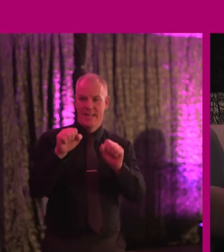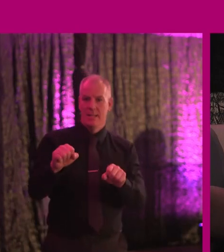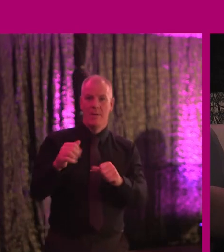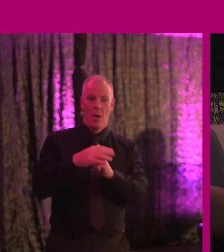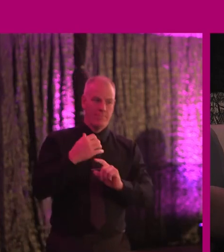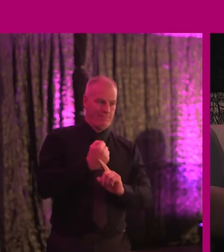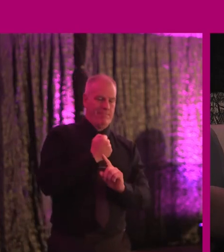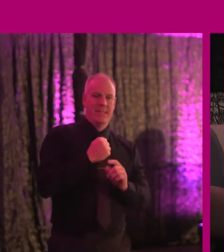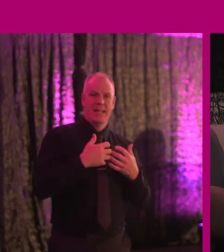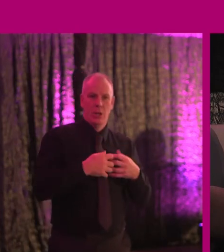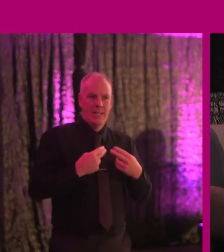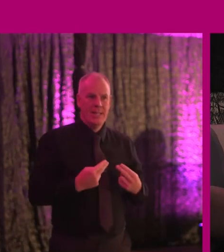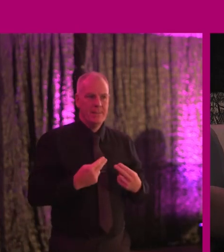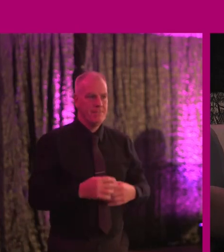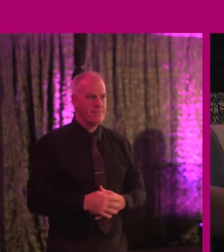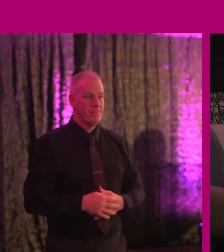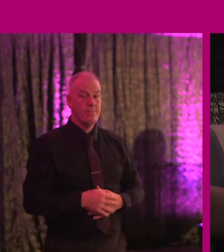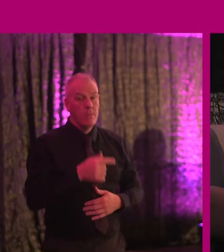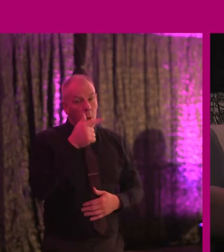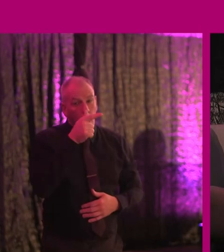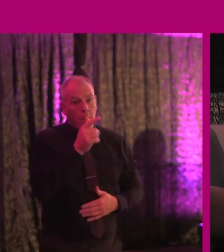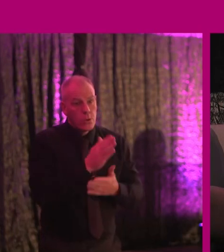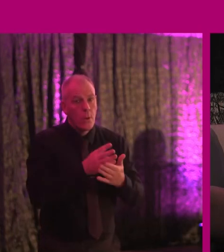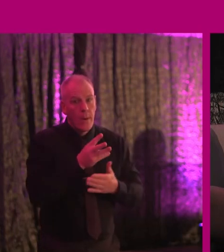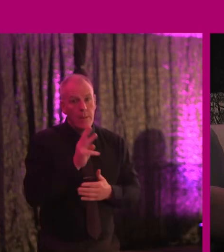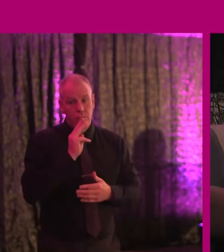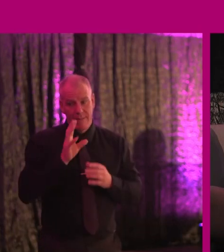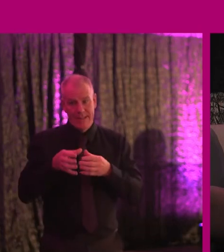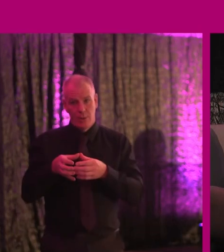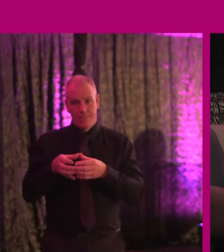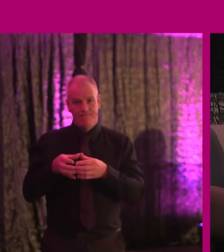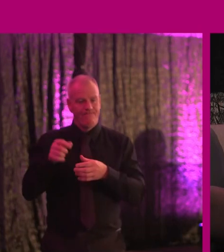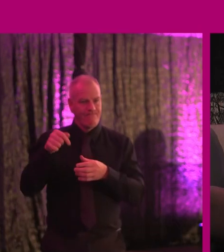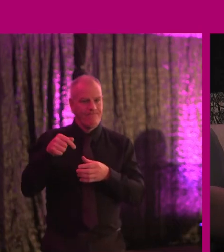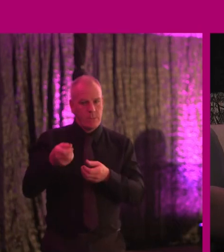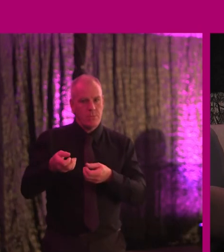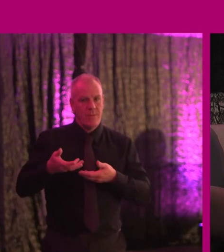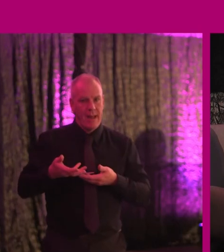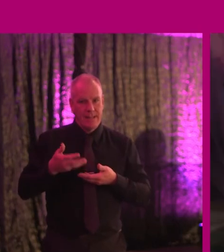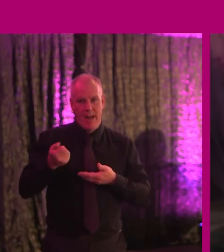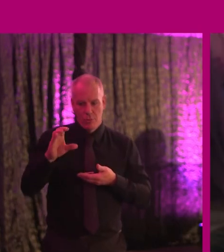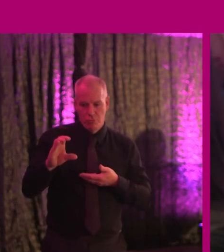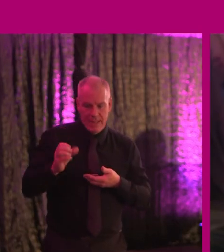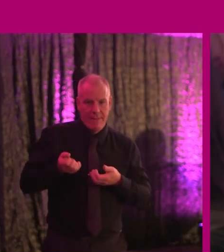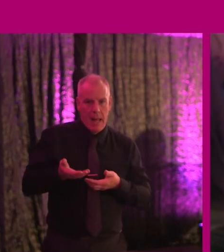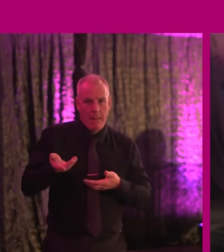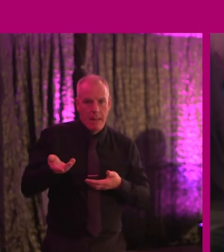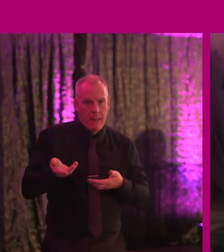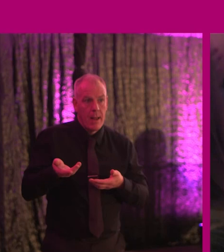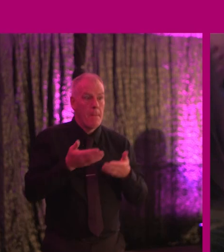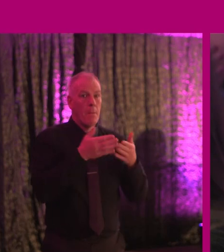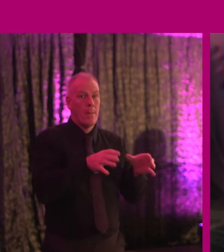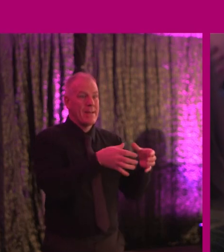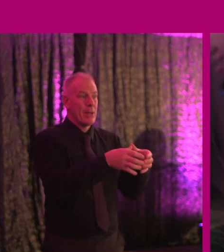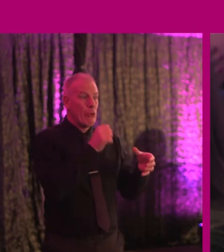that they may need. They're lucky in some respects if they're in the private sector because there is a grant available for them. If they're in the public